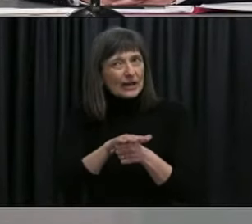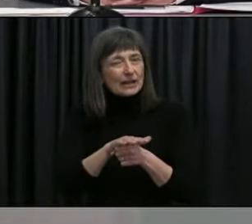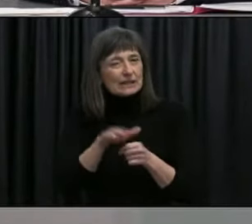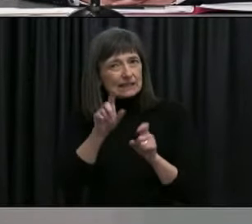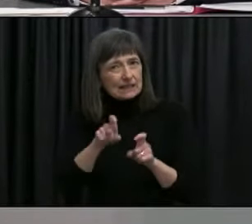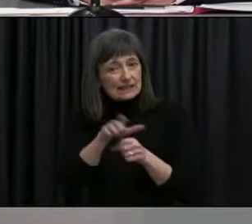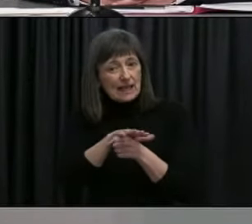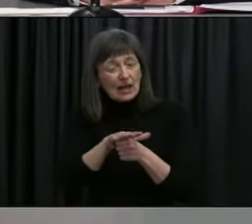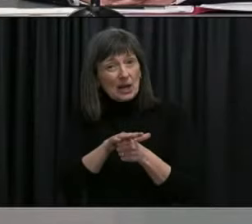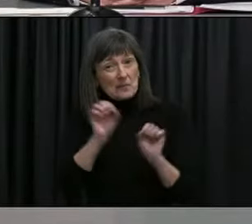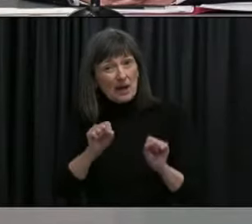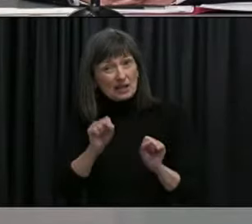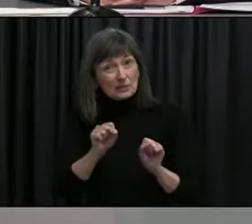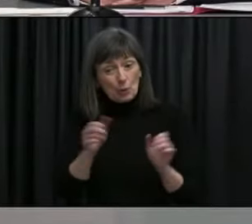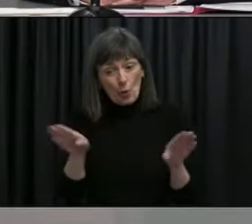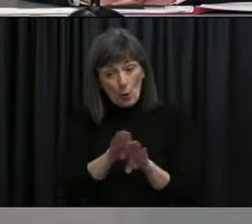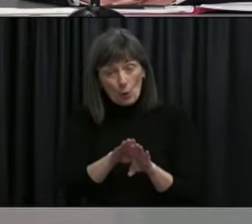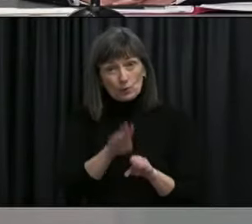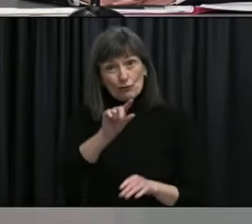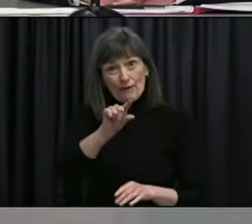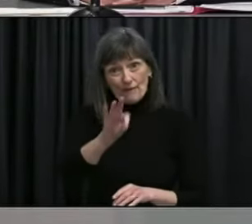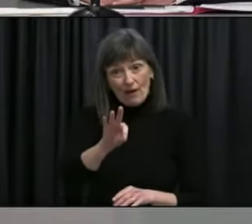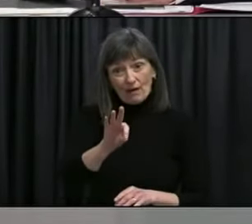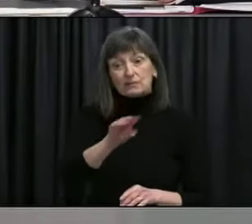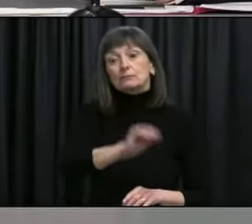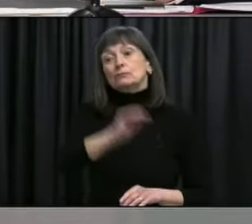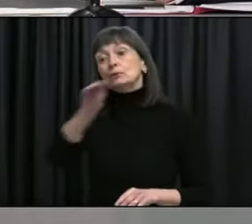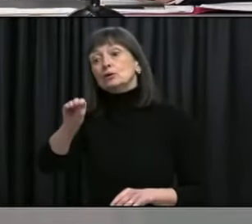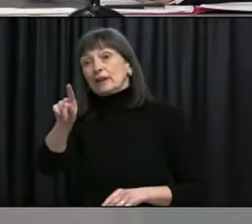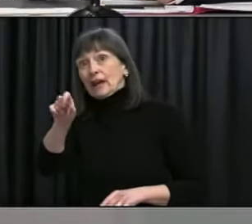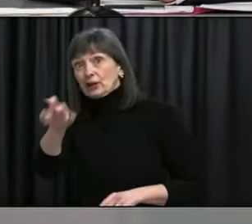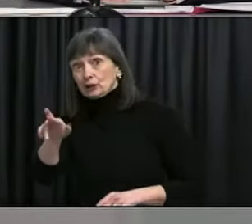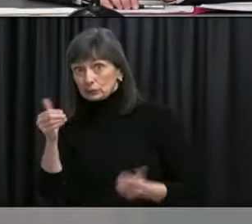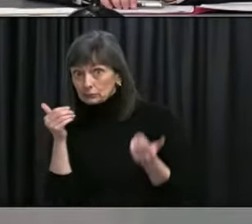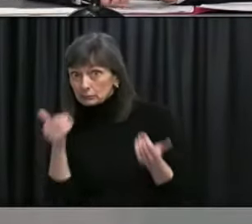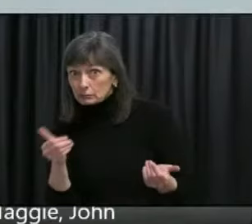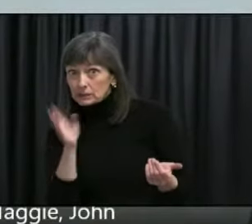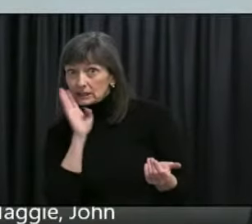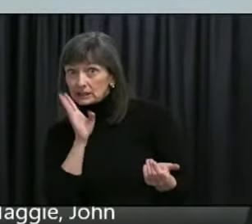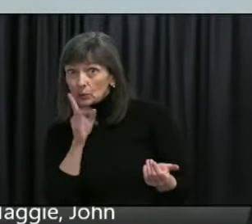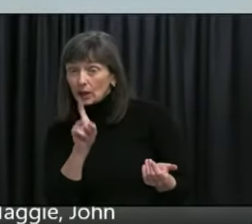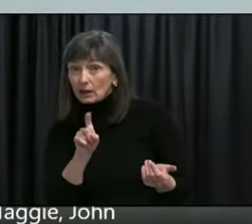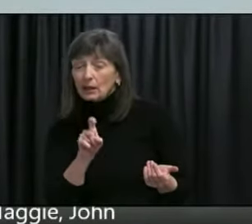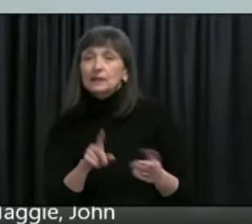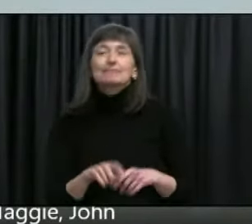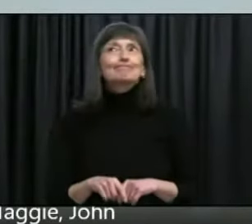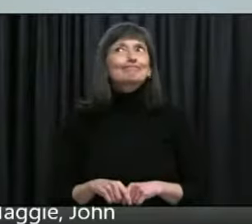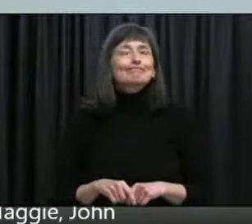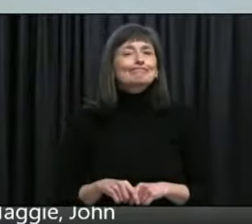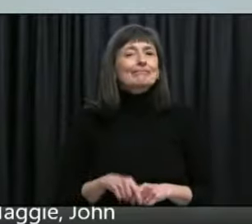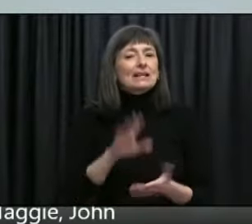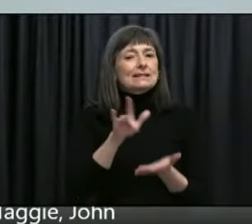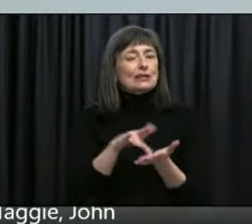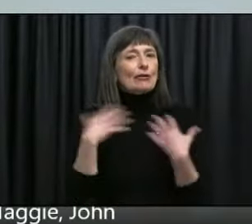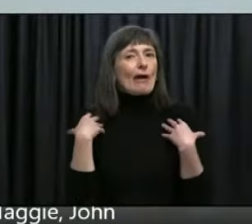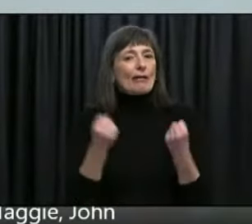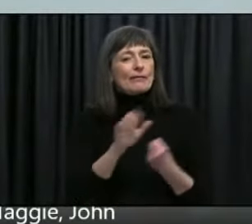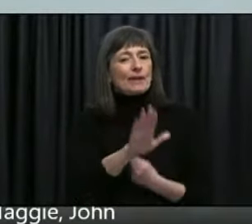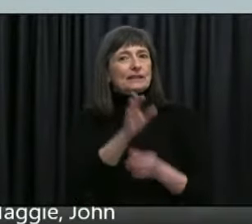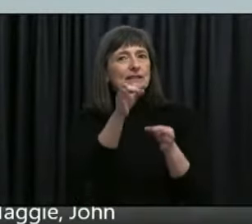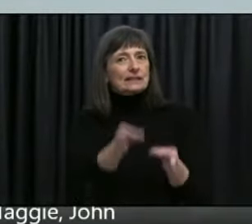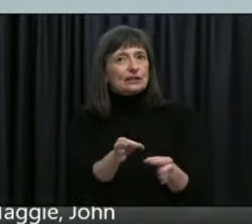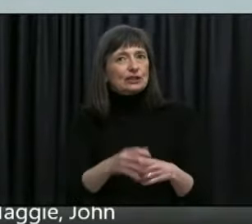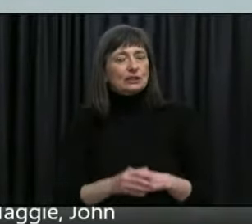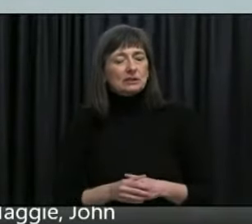something that is in the work that's an operational issue for central health uh i've not